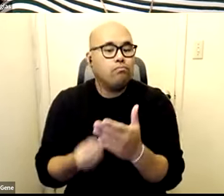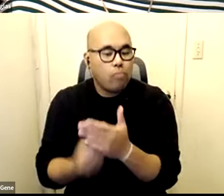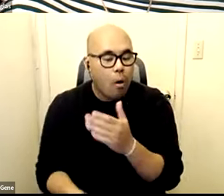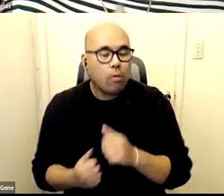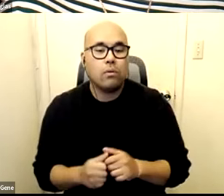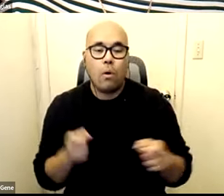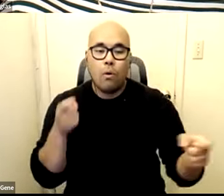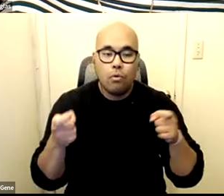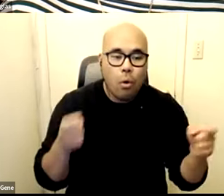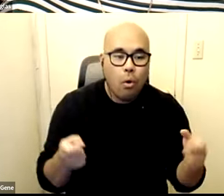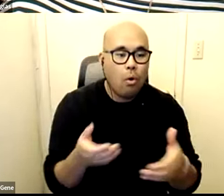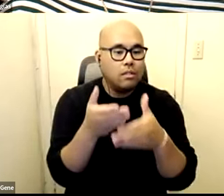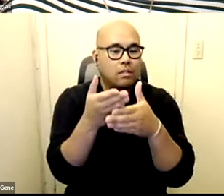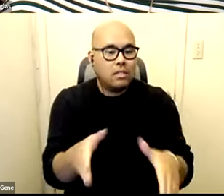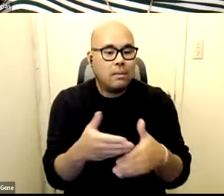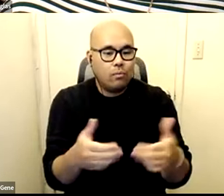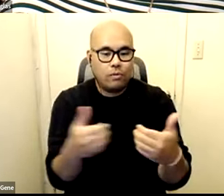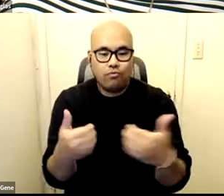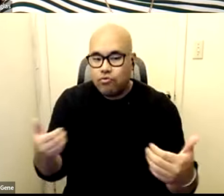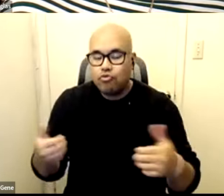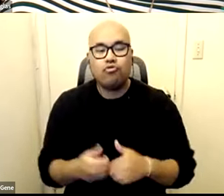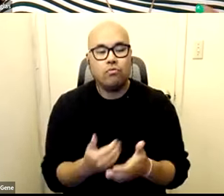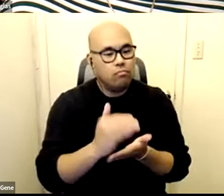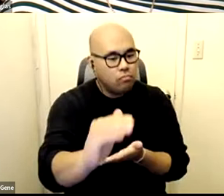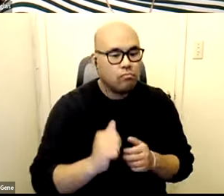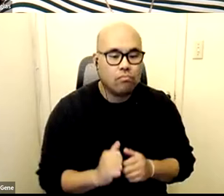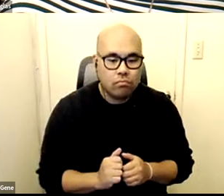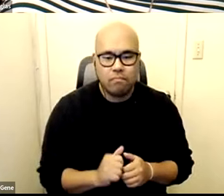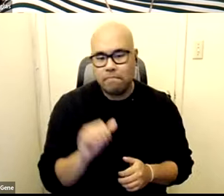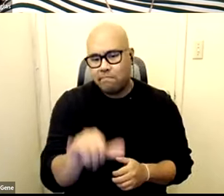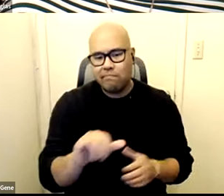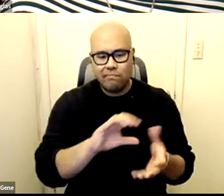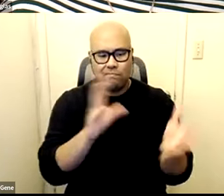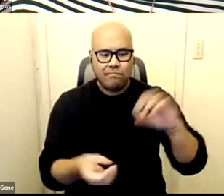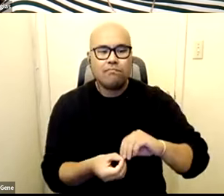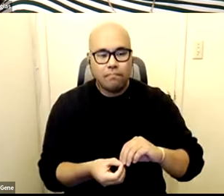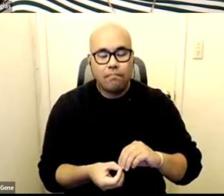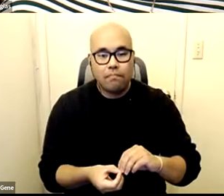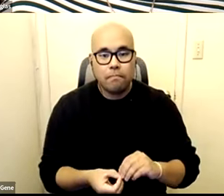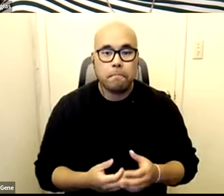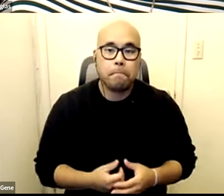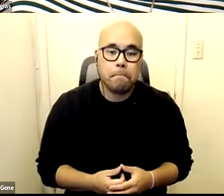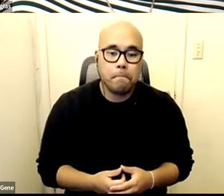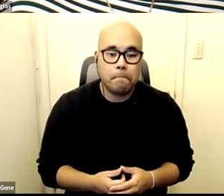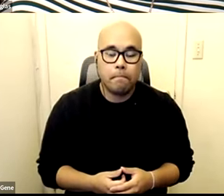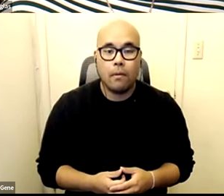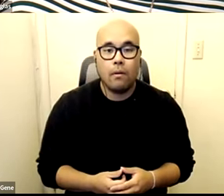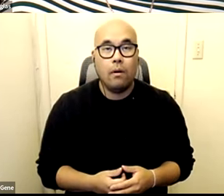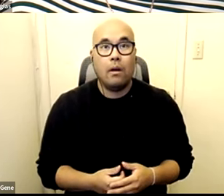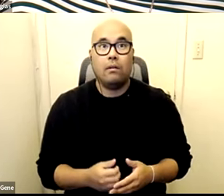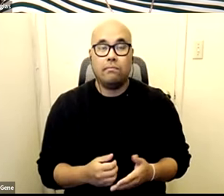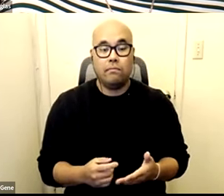separation, exclusion. And it's really, to me, that's been the